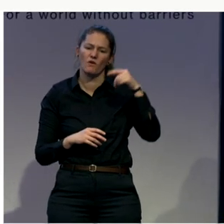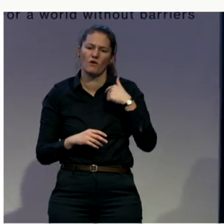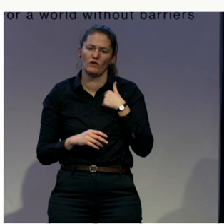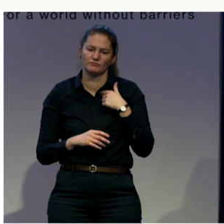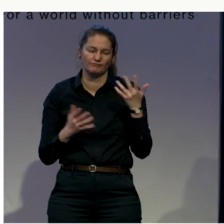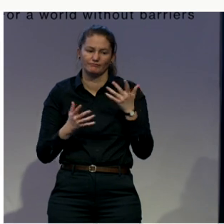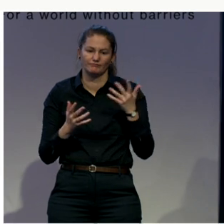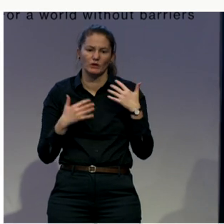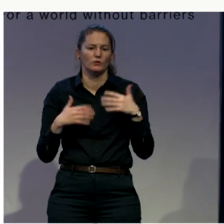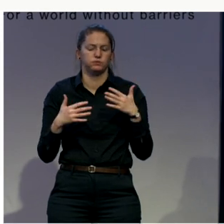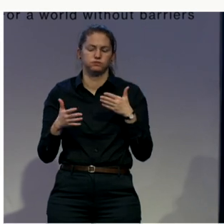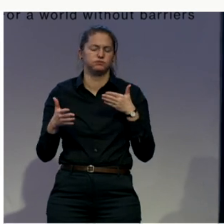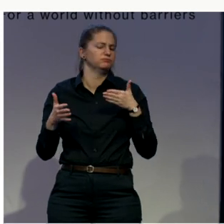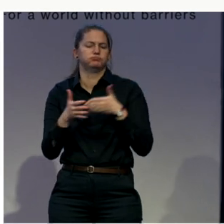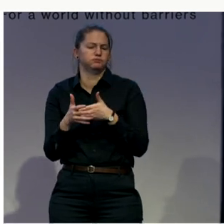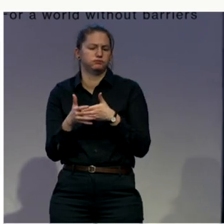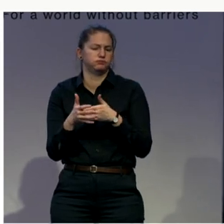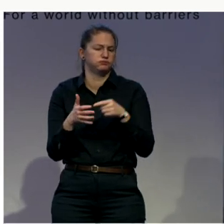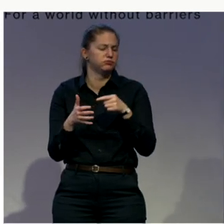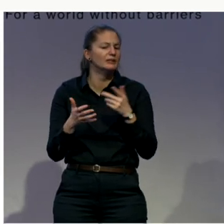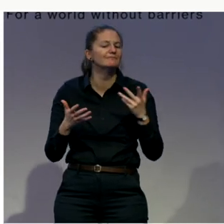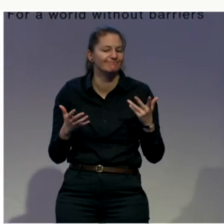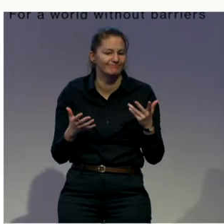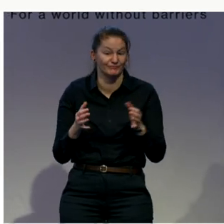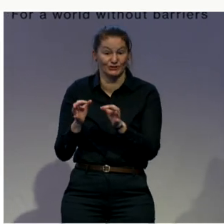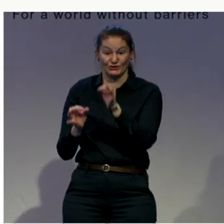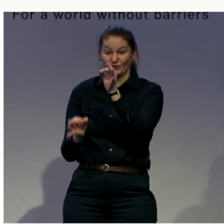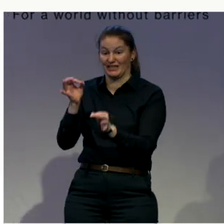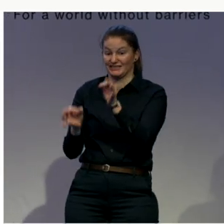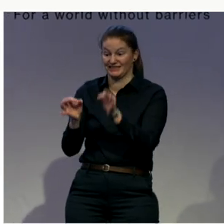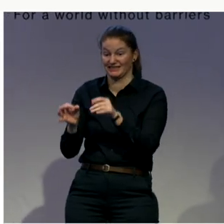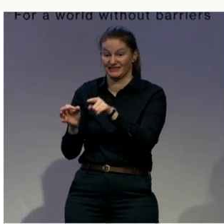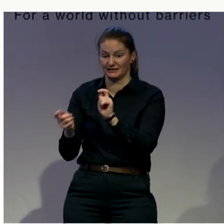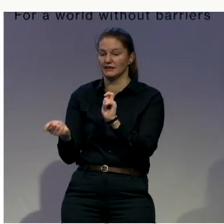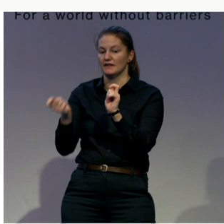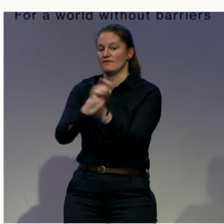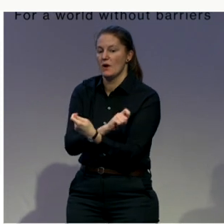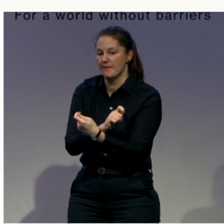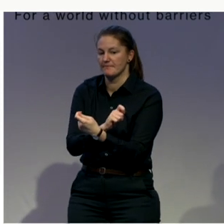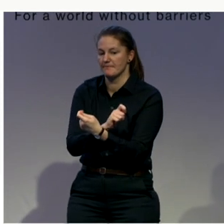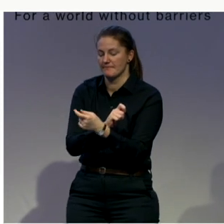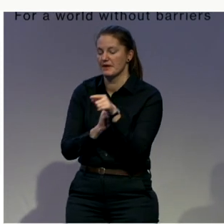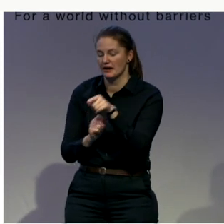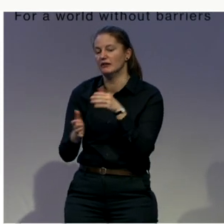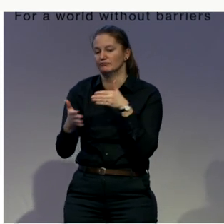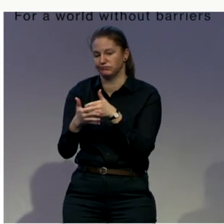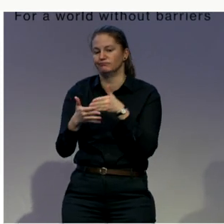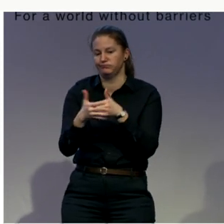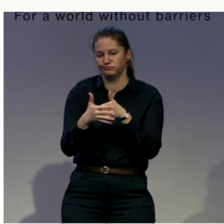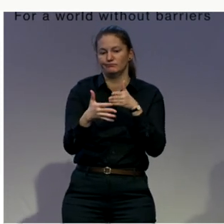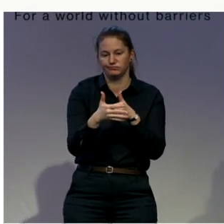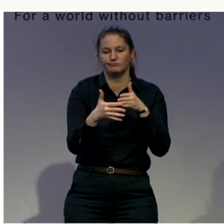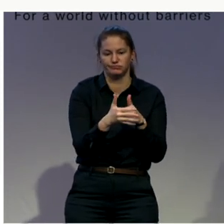which unfortunately, there are signs that are not really good about